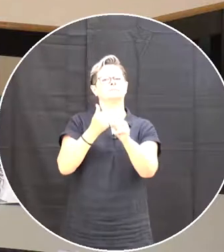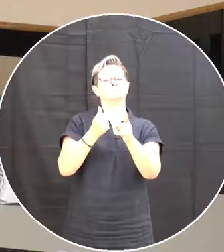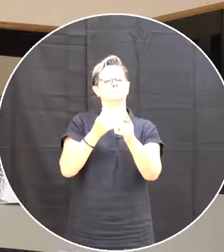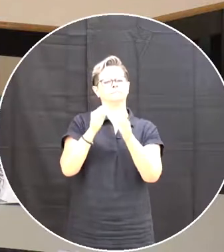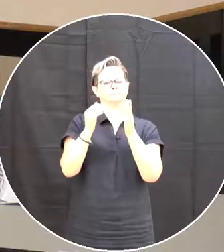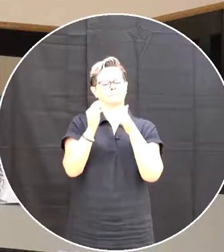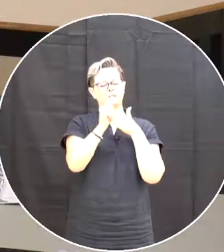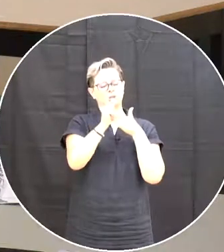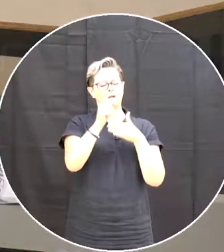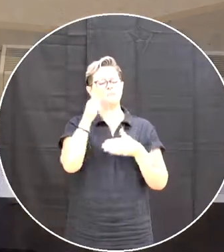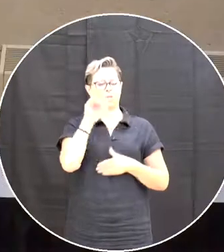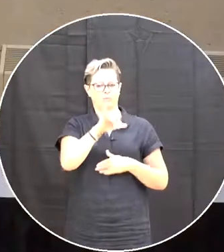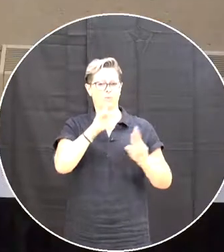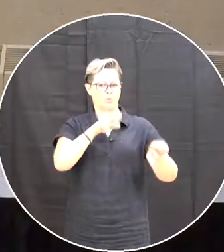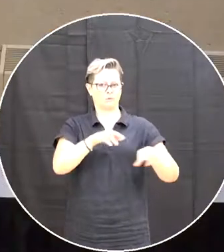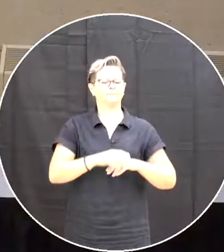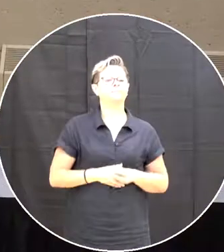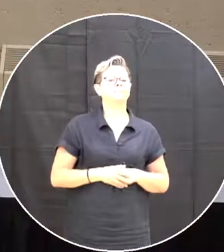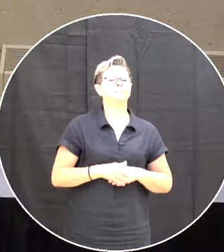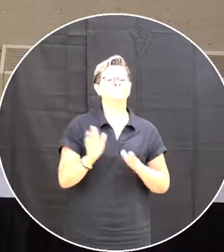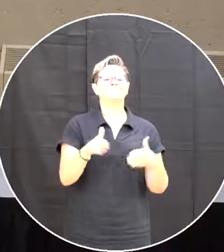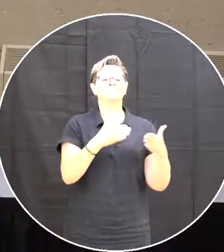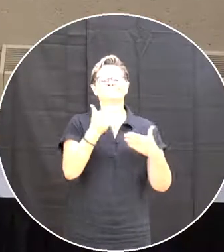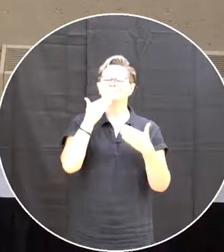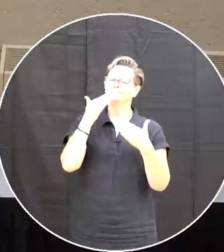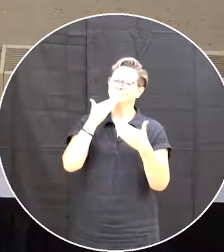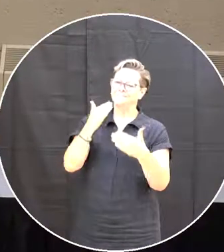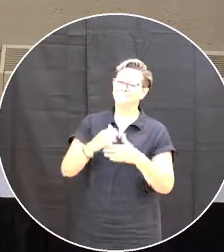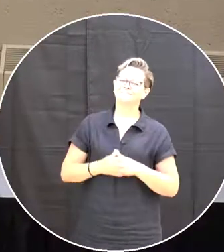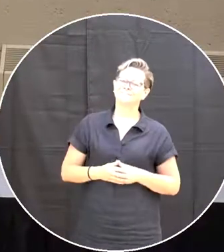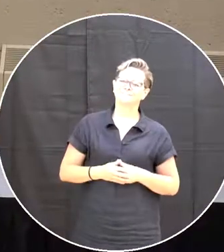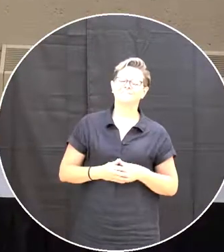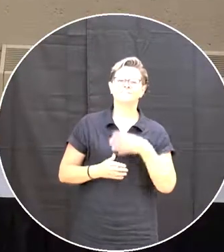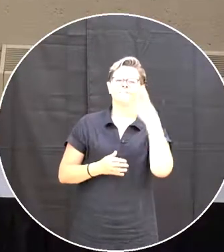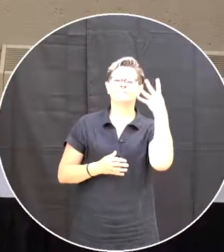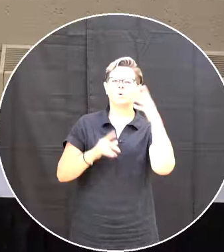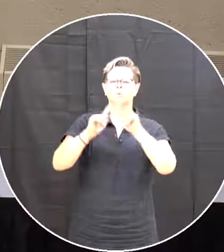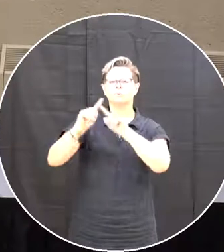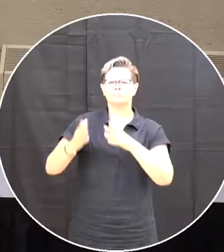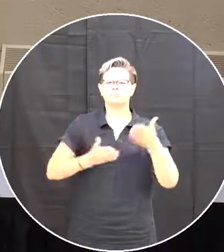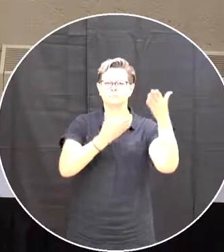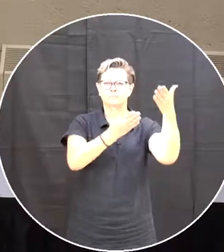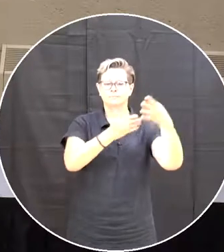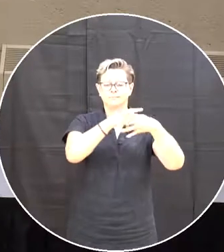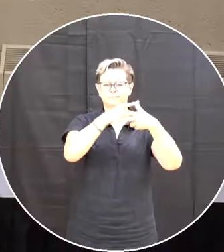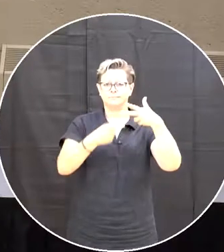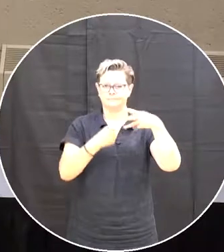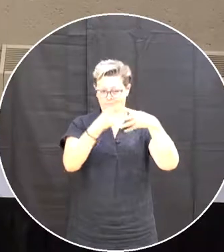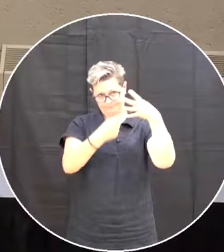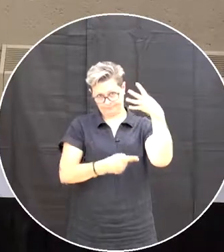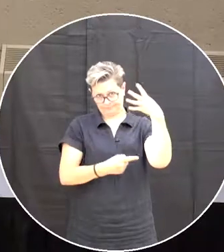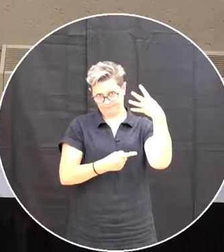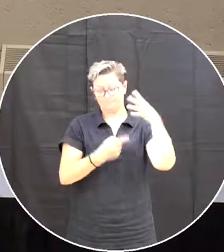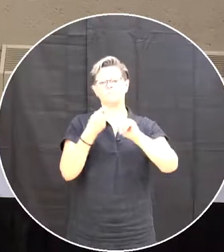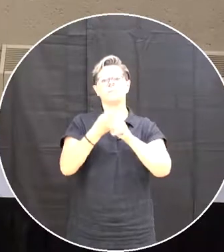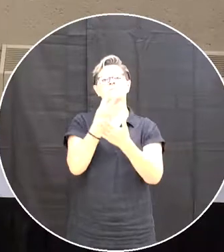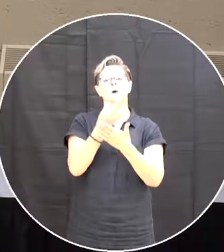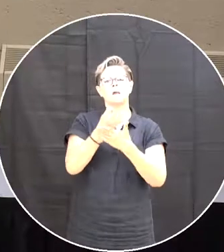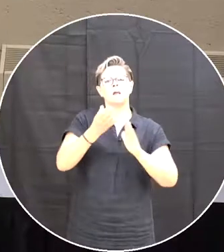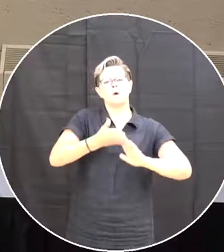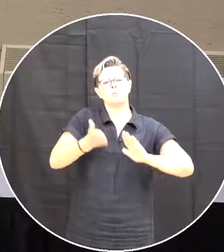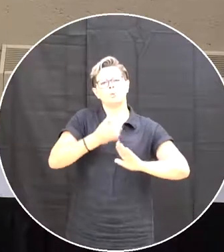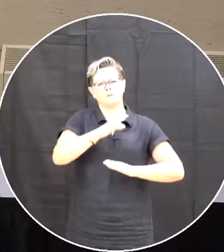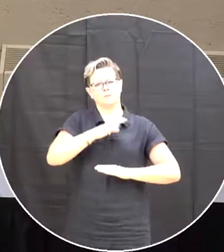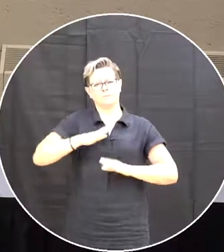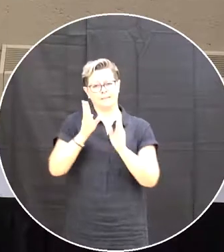you Mr. Chair This is I've got four recommendations Three in the blanket Coming out of the finance and operations Committee